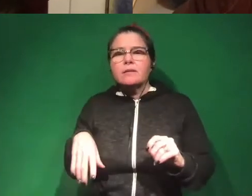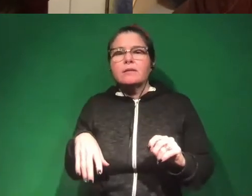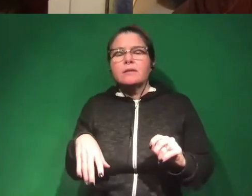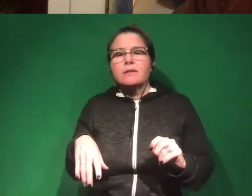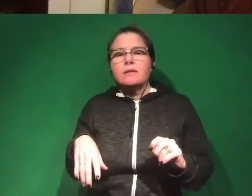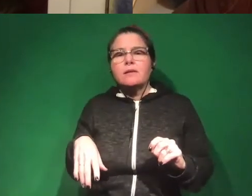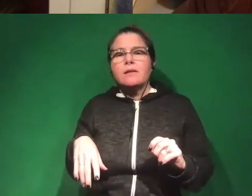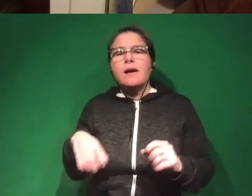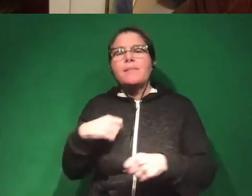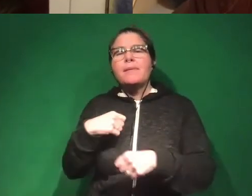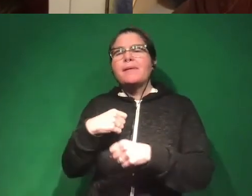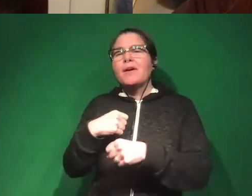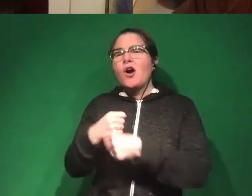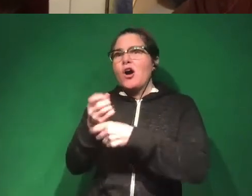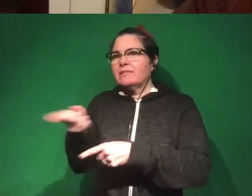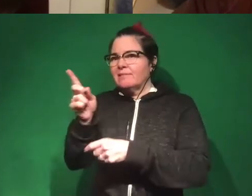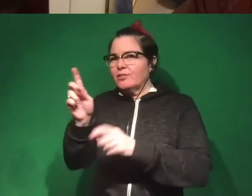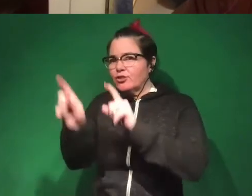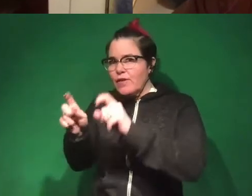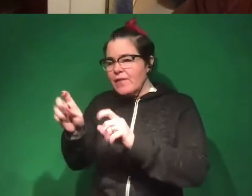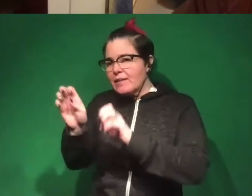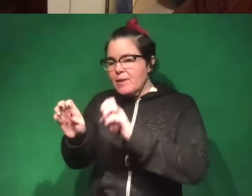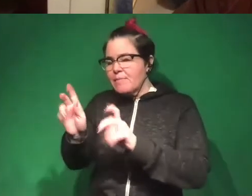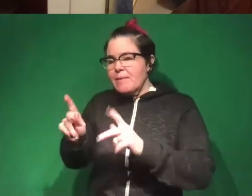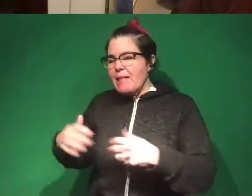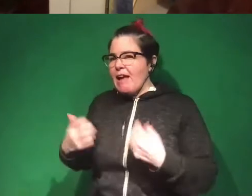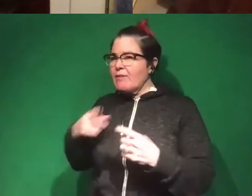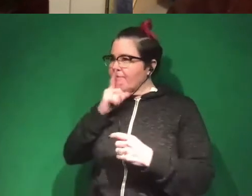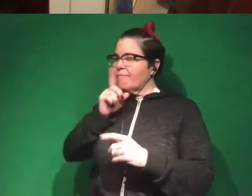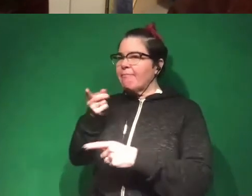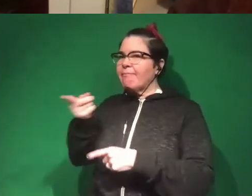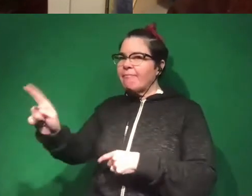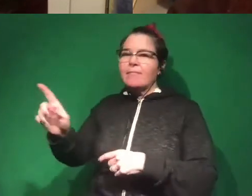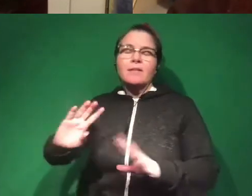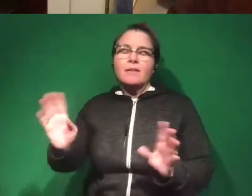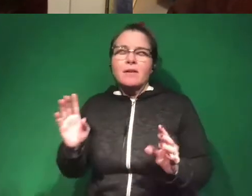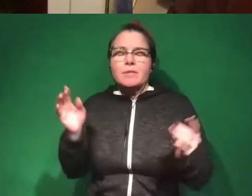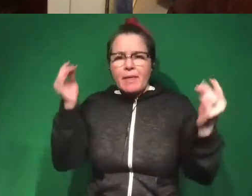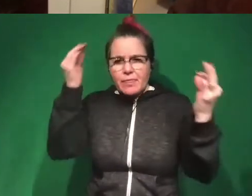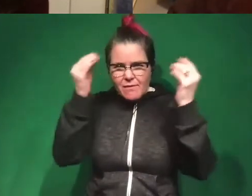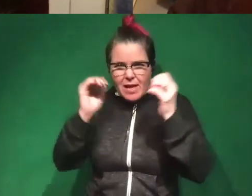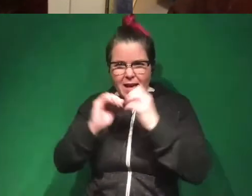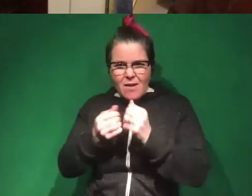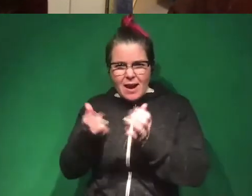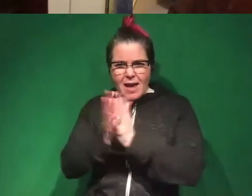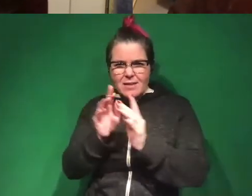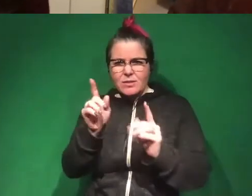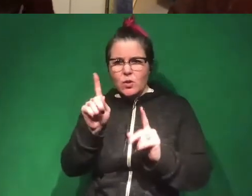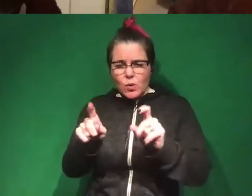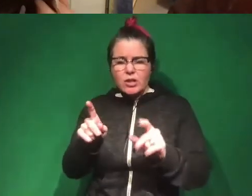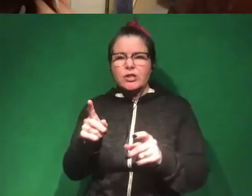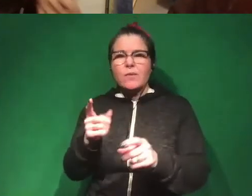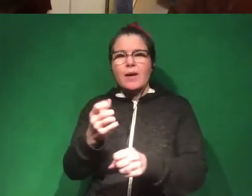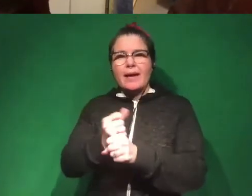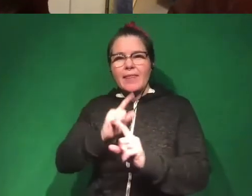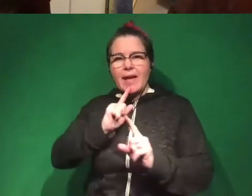colleagues angry, but that involves really just being thoughtful about how could I ask a question that gets an answer that would